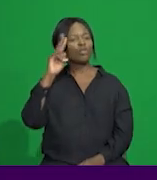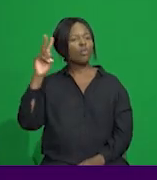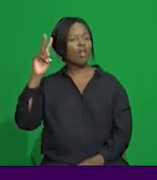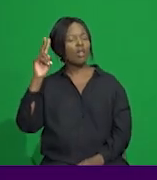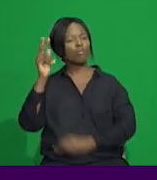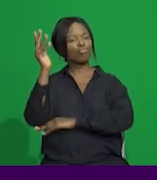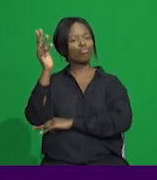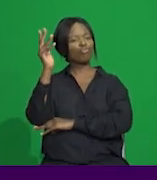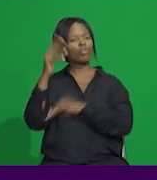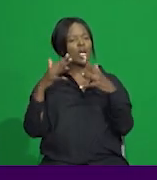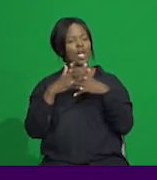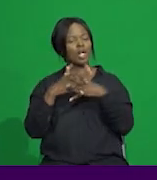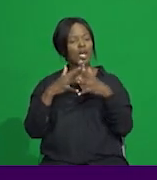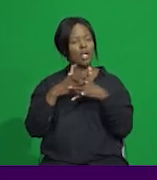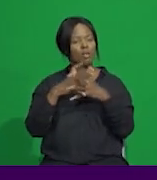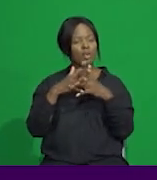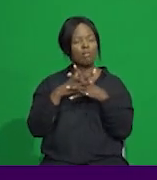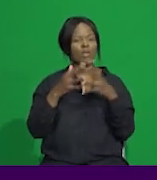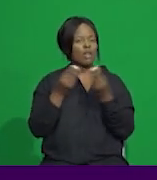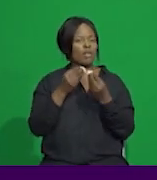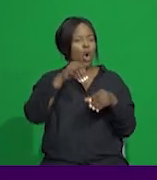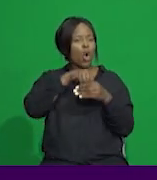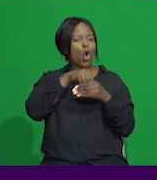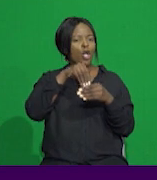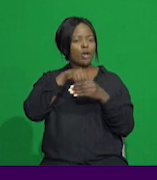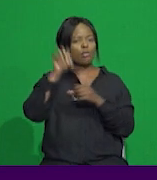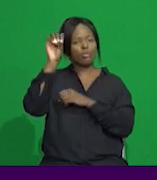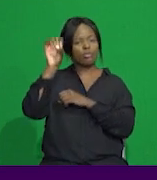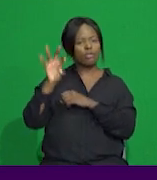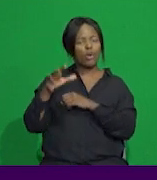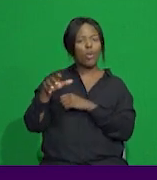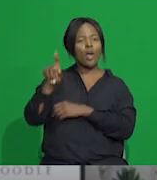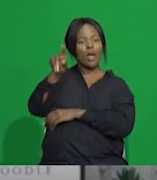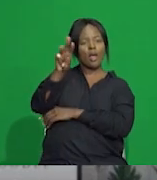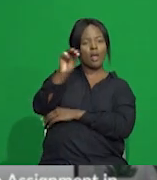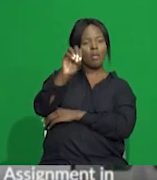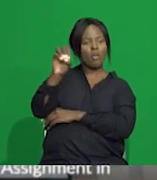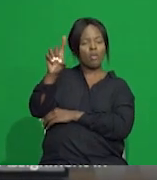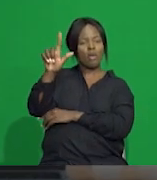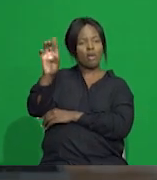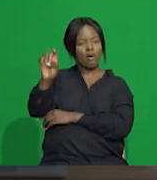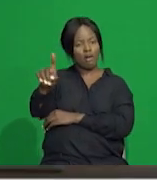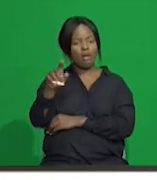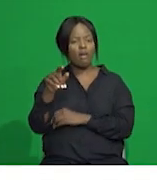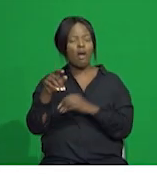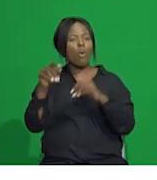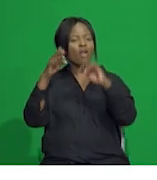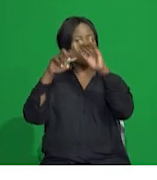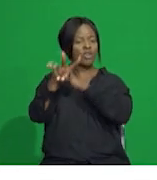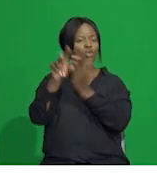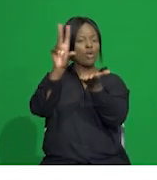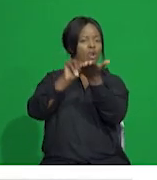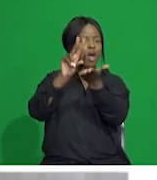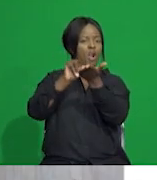content to digital platforms like Cultura and Moodle, converting videos to make them downloadable, and providing technical